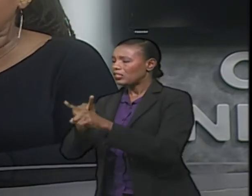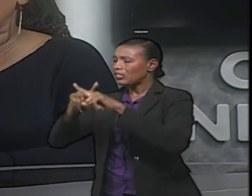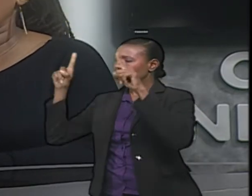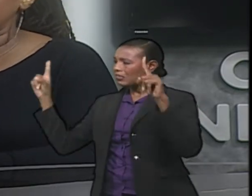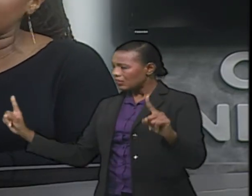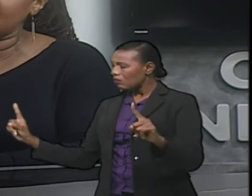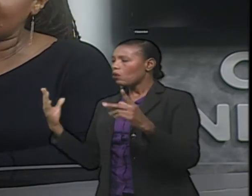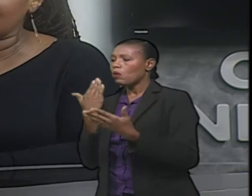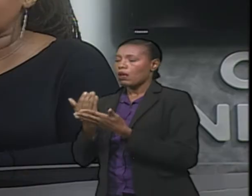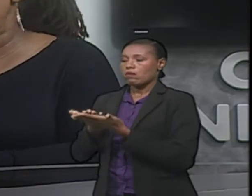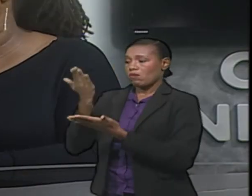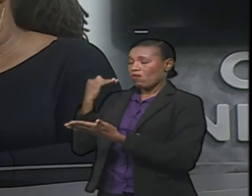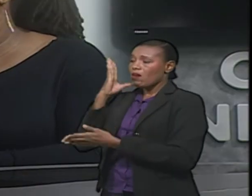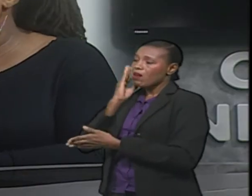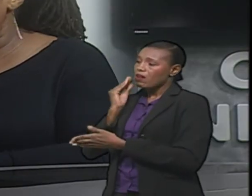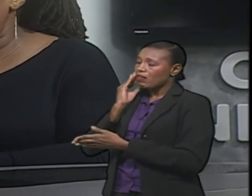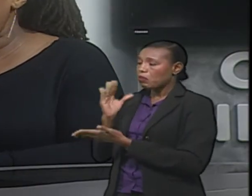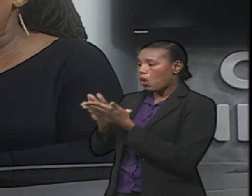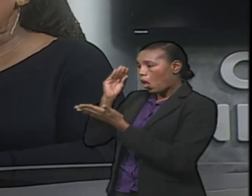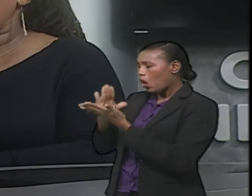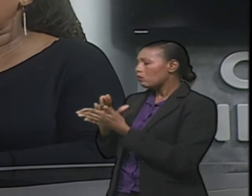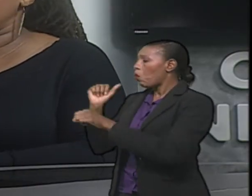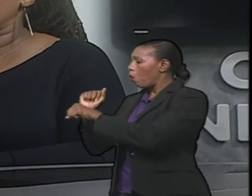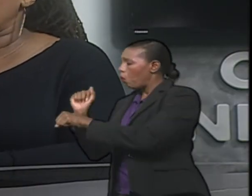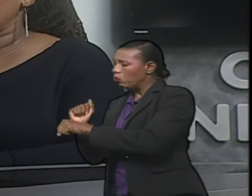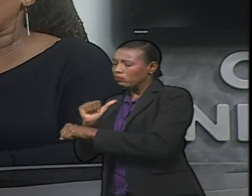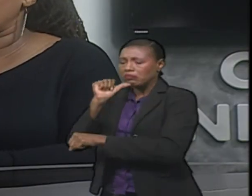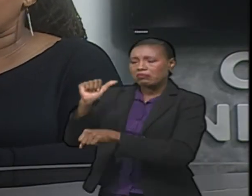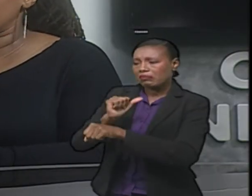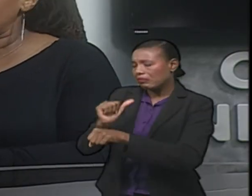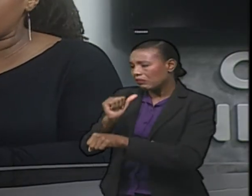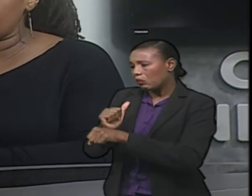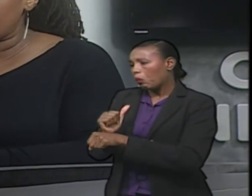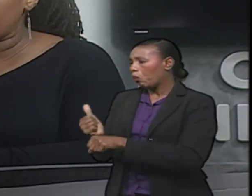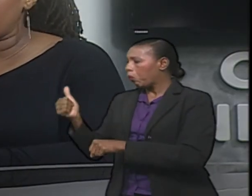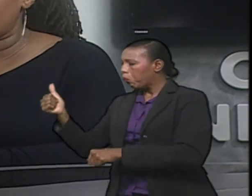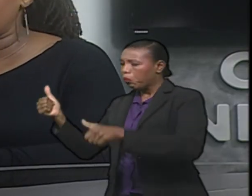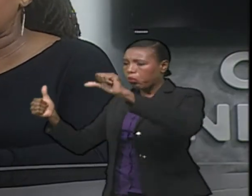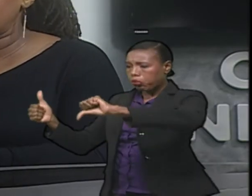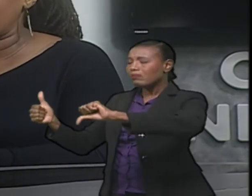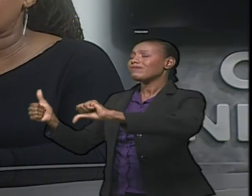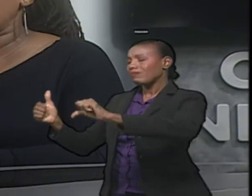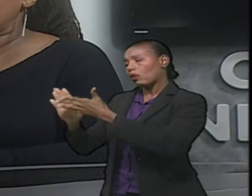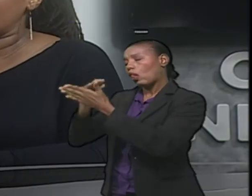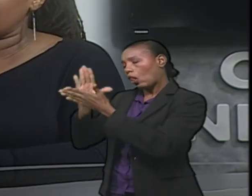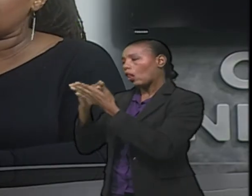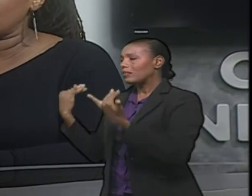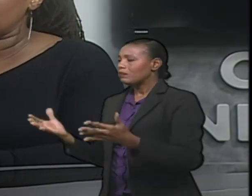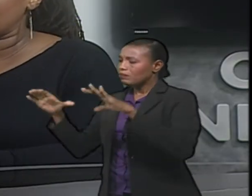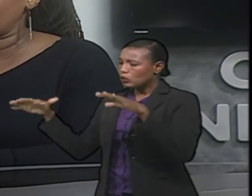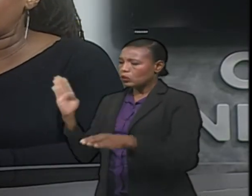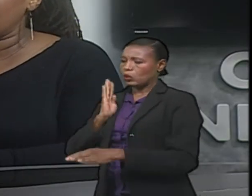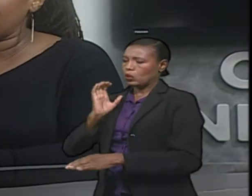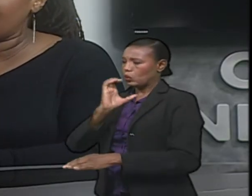from our experiences the last time, what worked, what didn't work. And so we put together a small interim committee, myself, Emmanuel